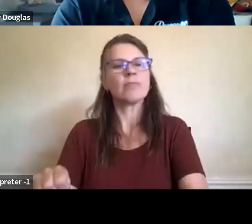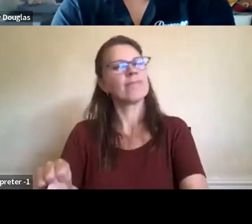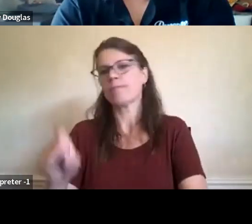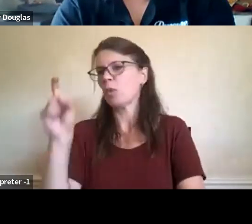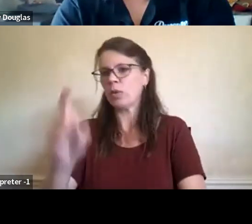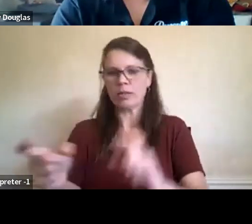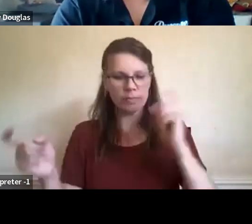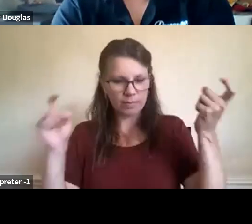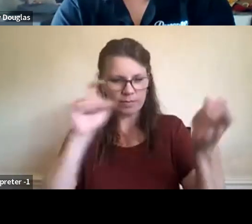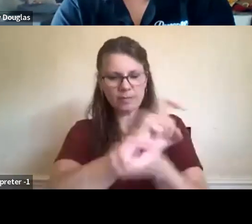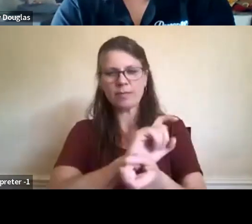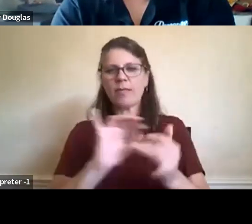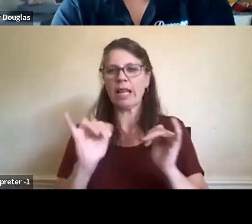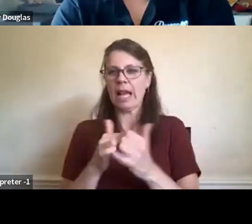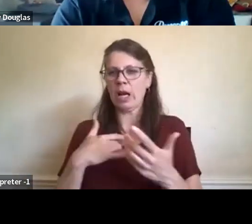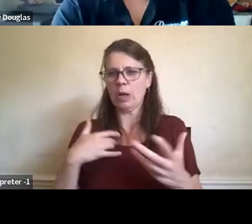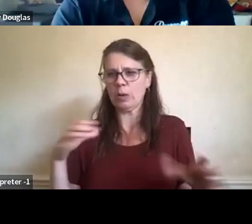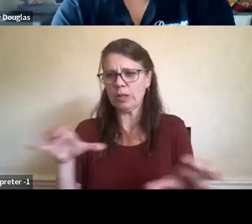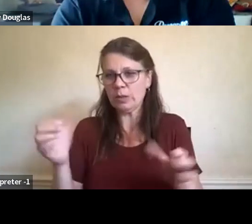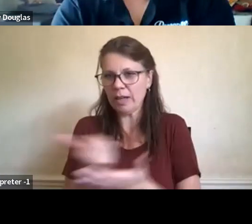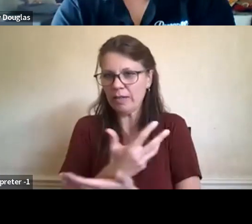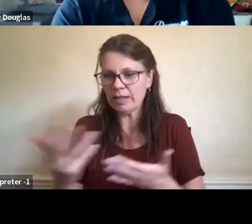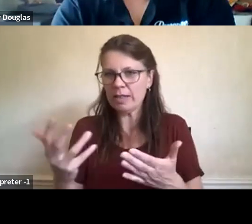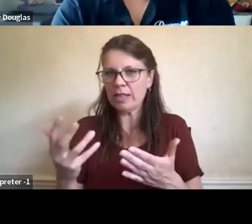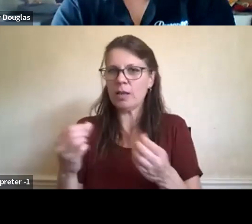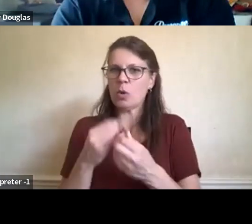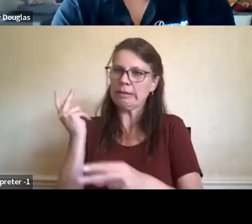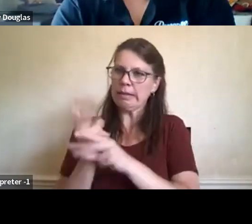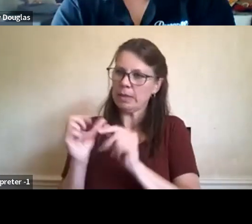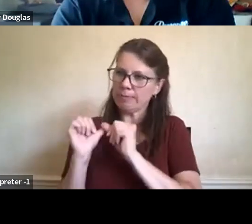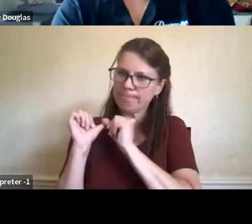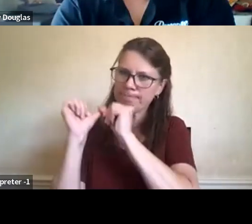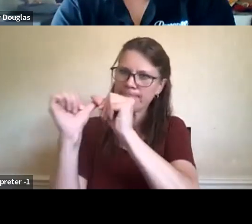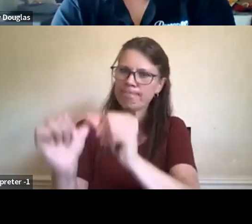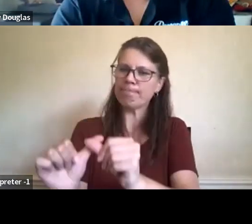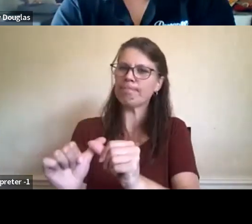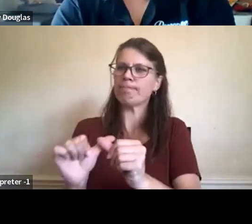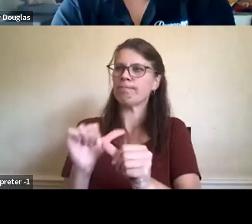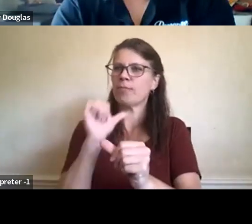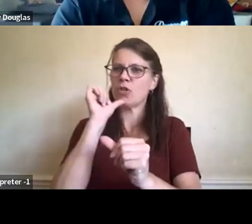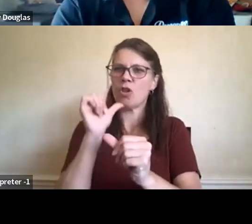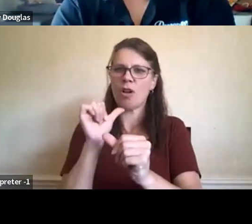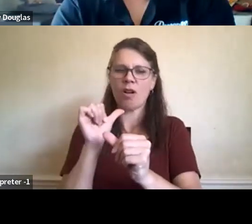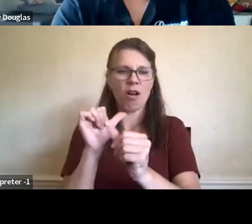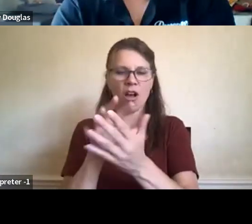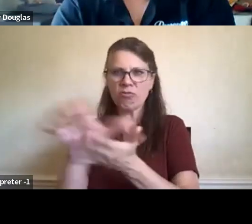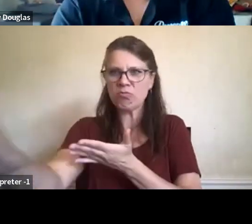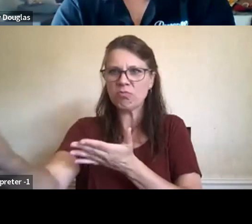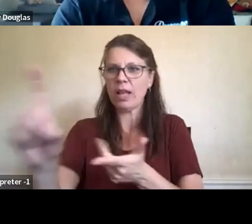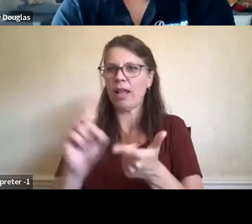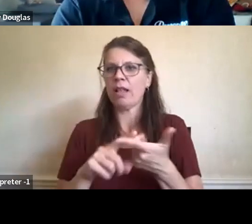way. And what the native people of this land have to offer is a